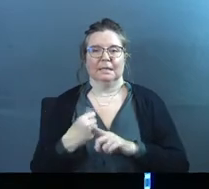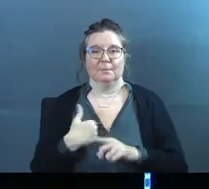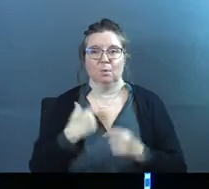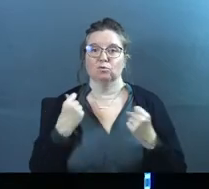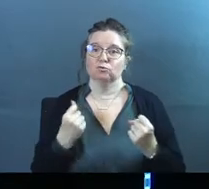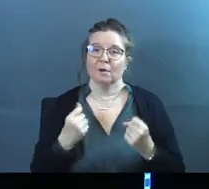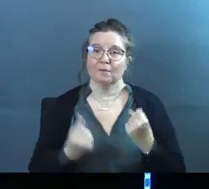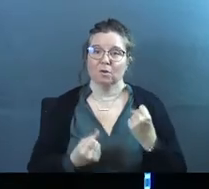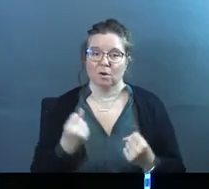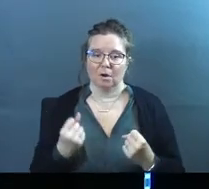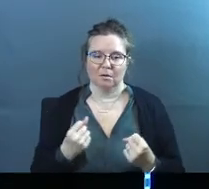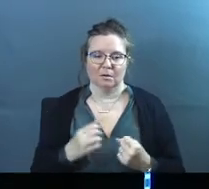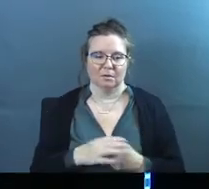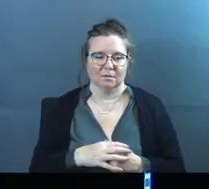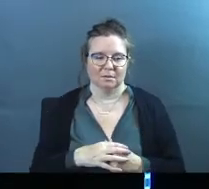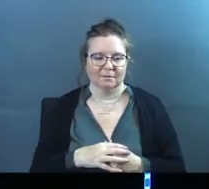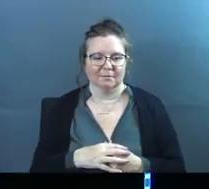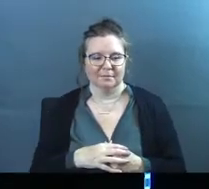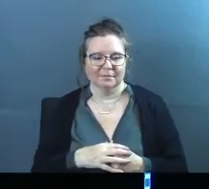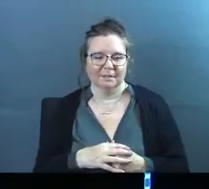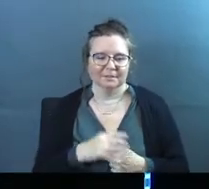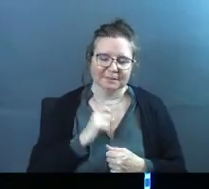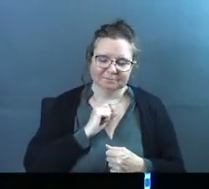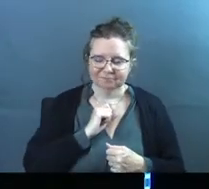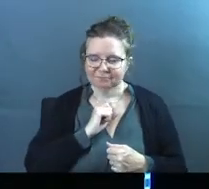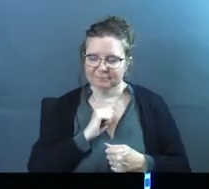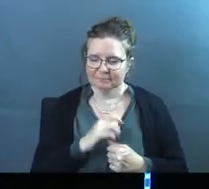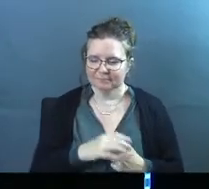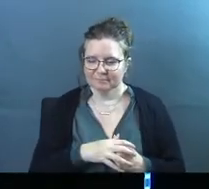We're driving in the car. I was like, kind of had something in my throat.